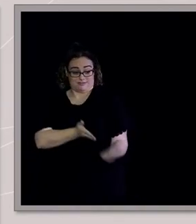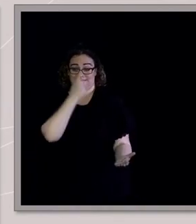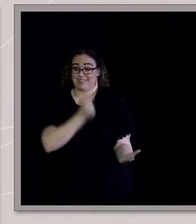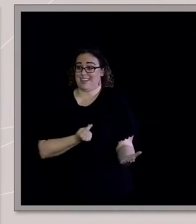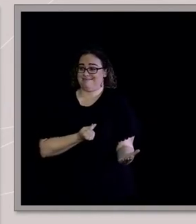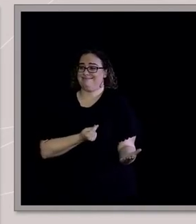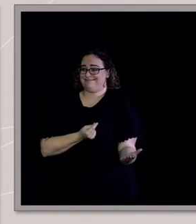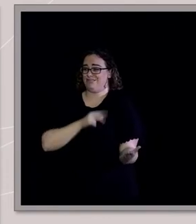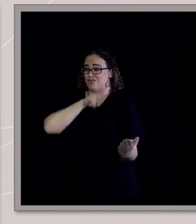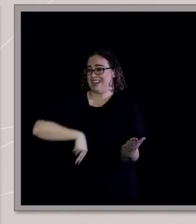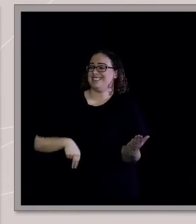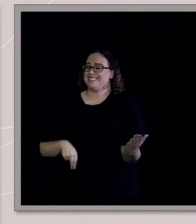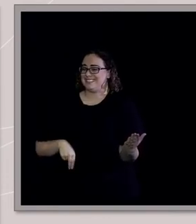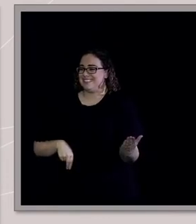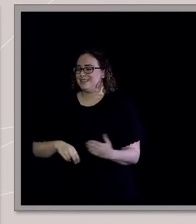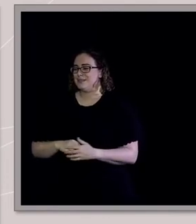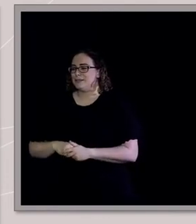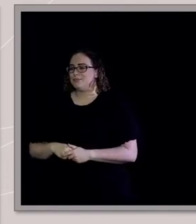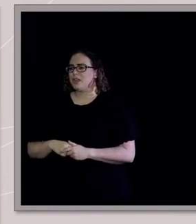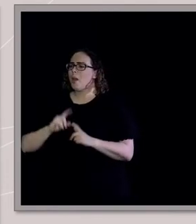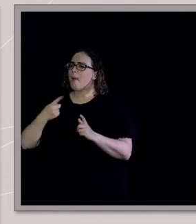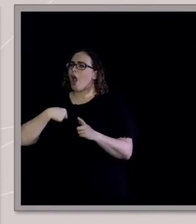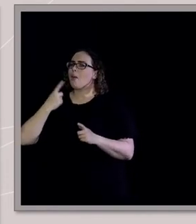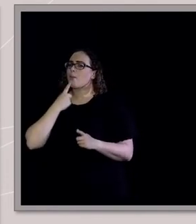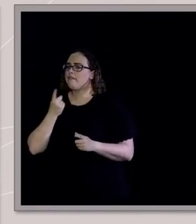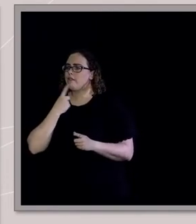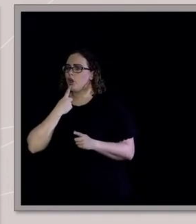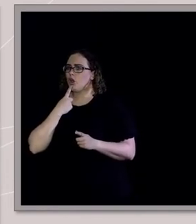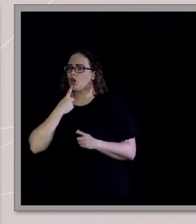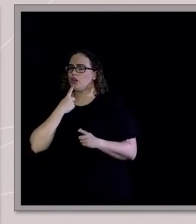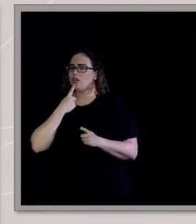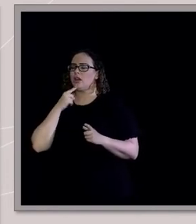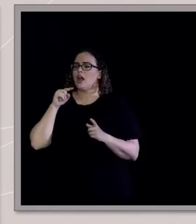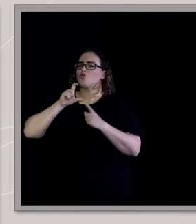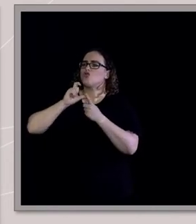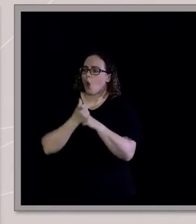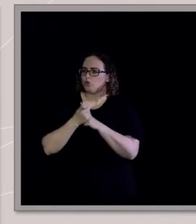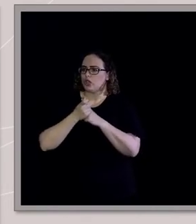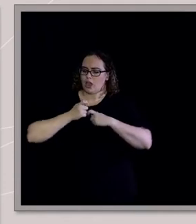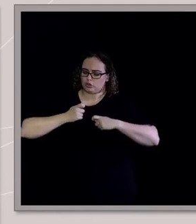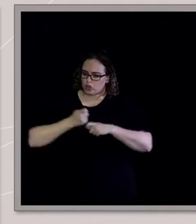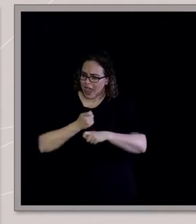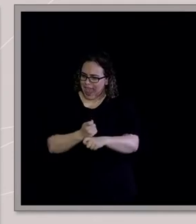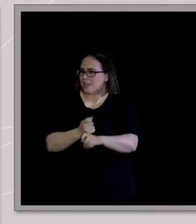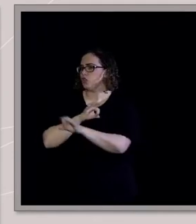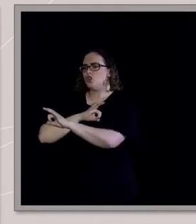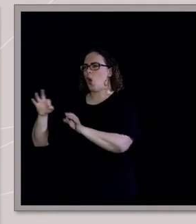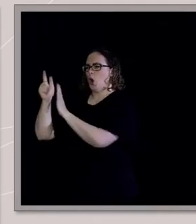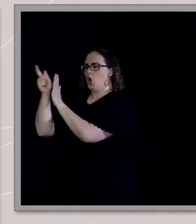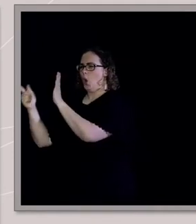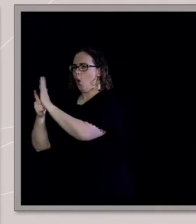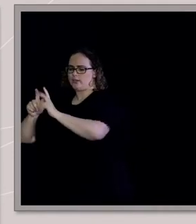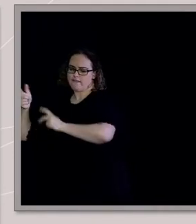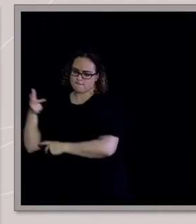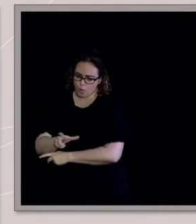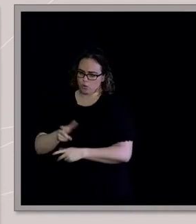And I actually, that goes to my point, I prefer culture to change things rather than laws and police and intervention and, and conversations and education. That's how I like to